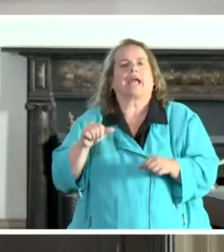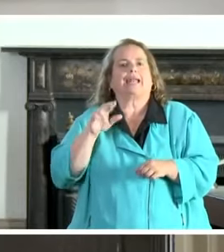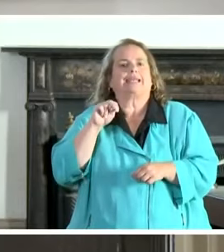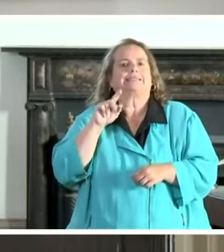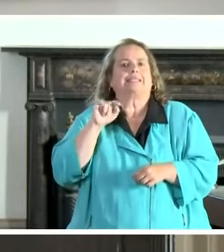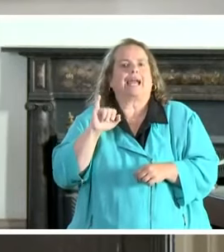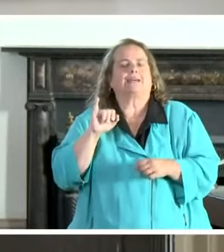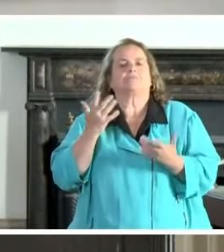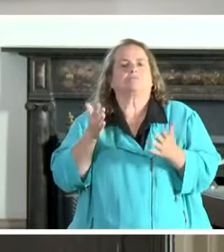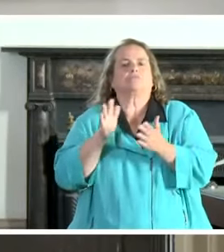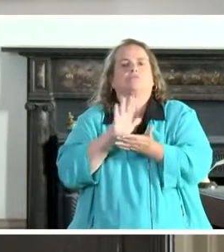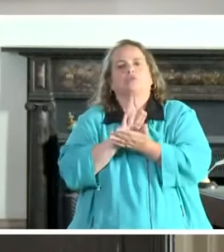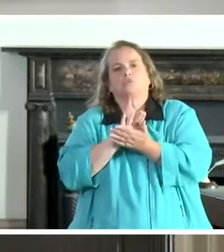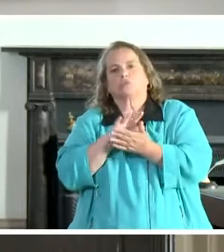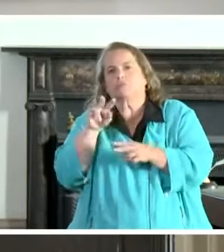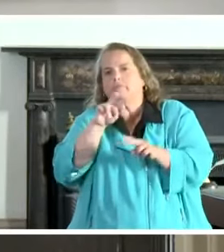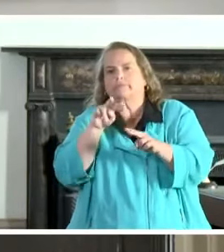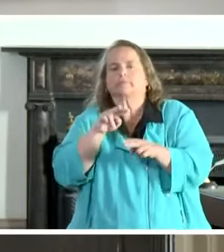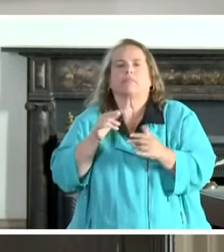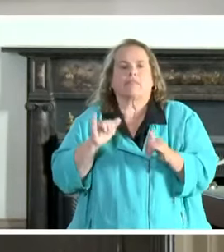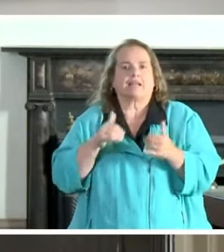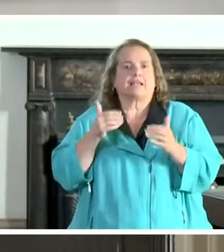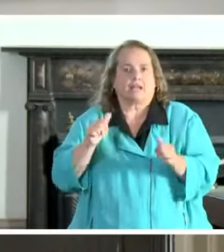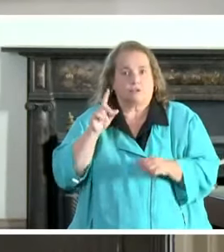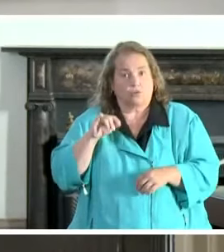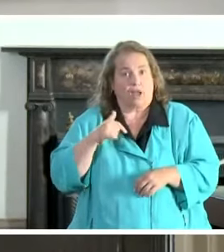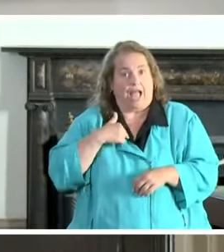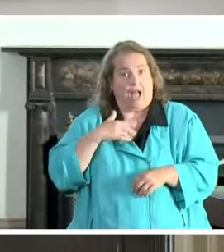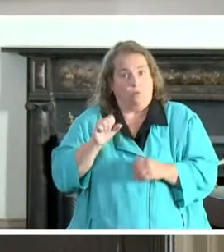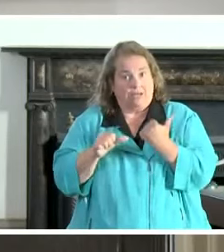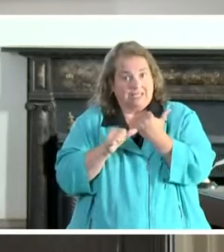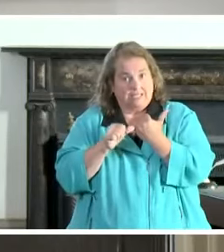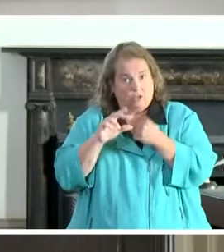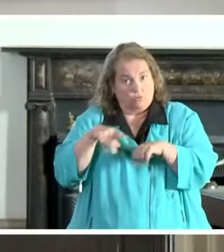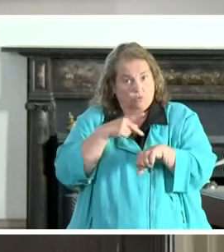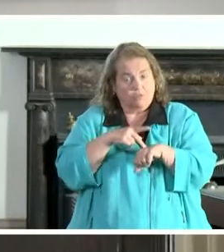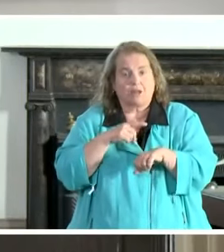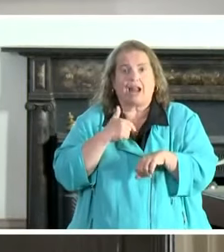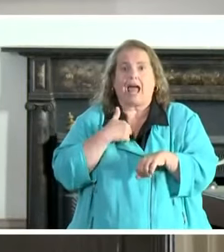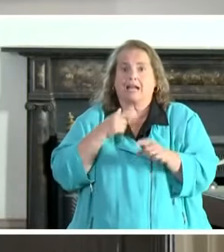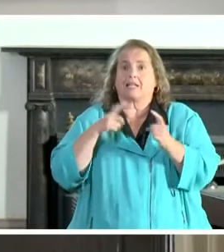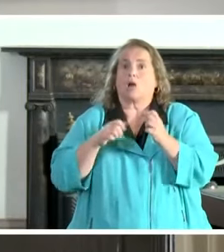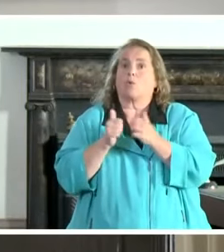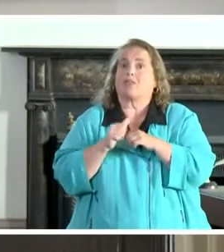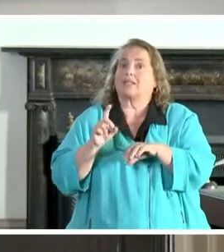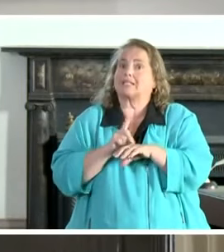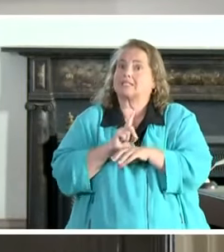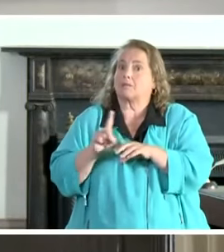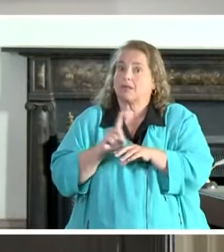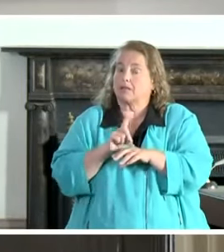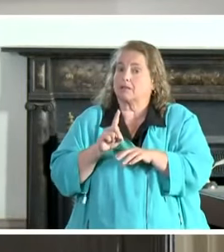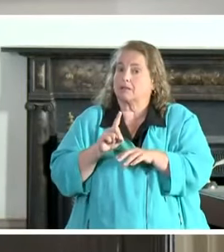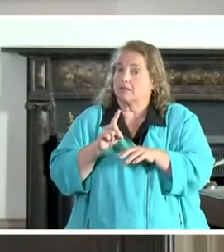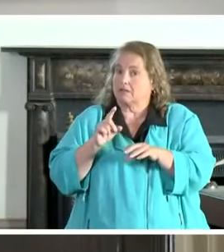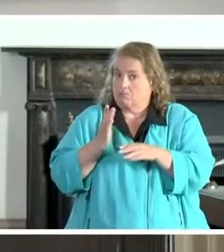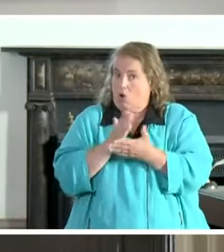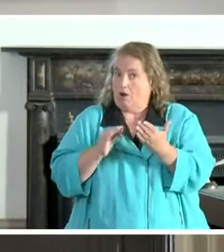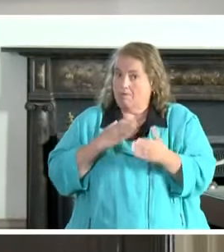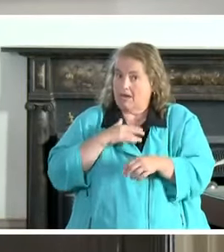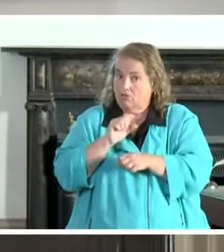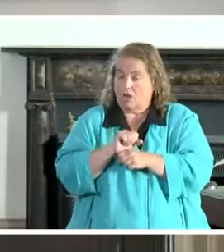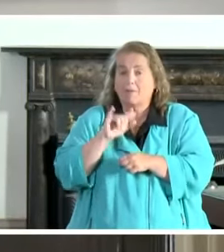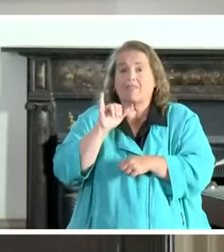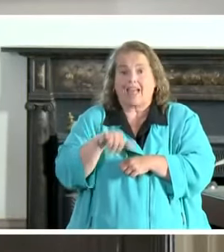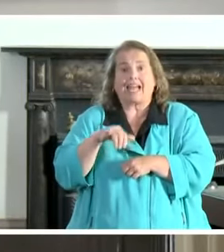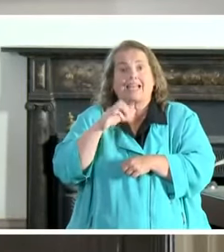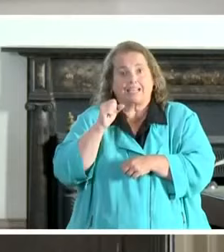district decides to do. I was an assistant principal, and so I dealt with discipline quite a bit as part of my job, and I would tell you that this is something very similar